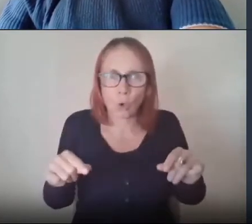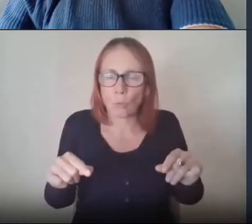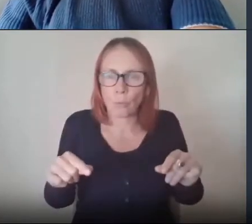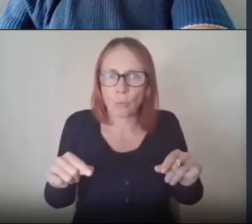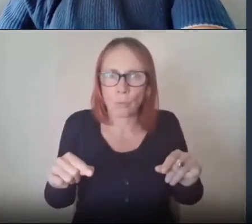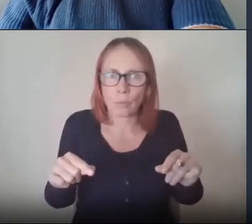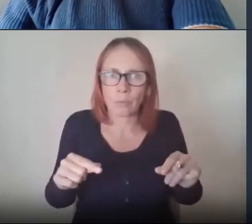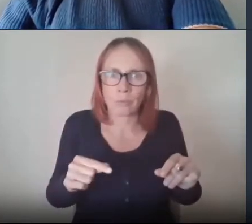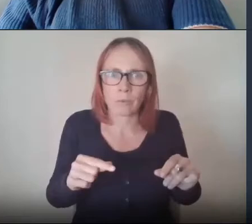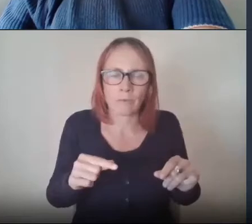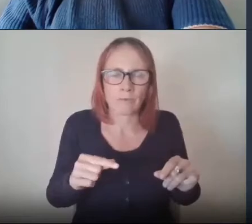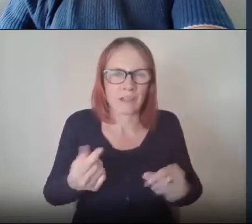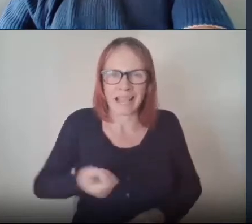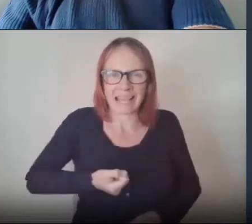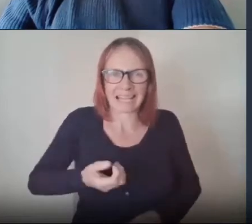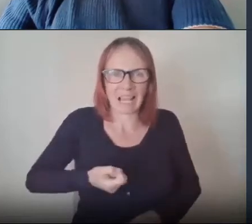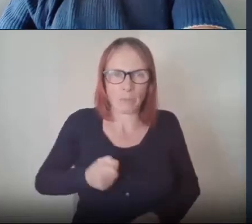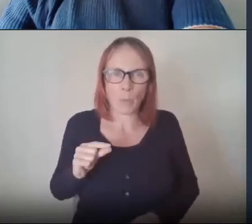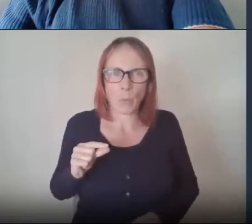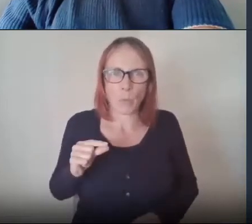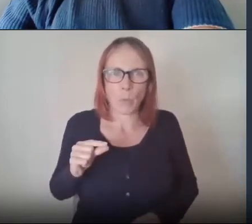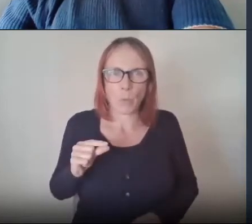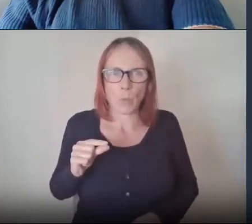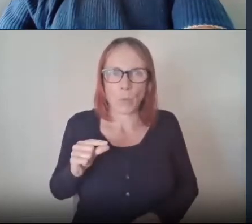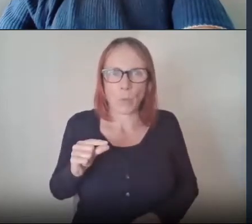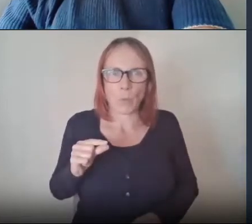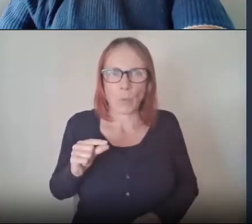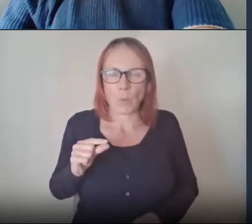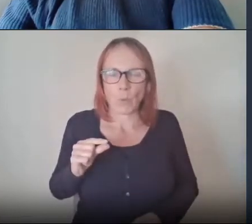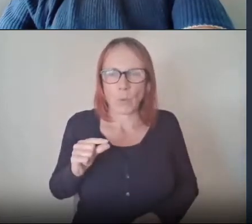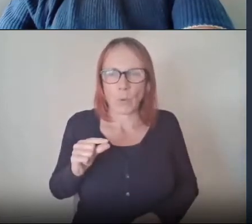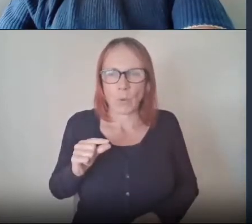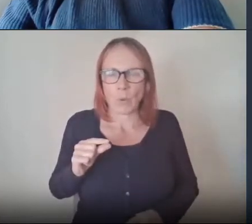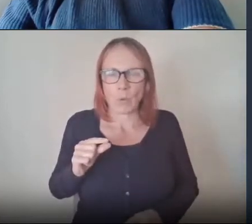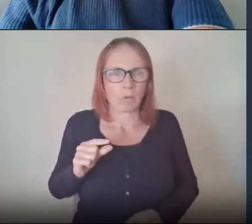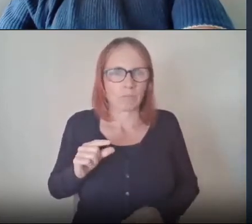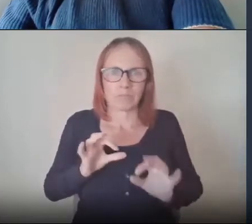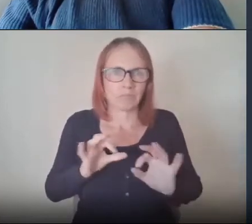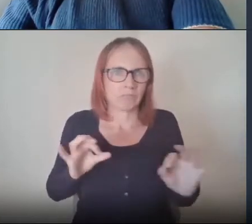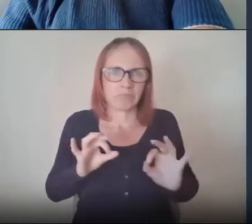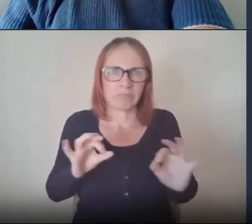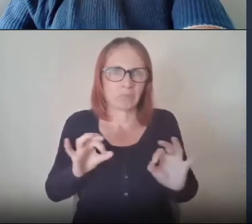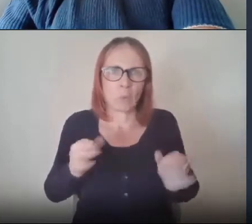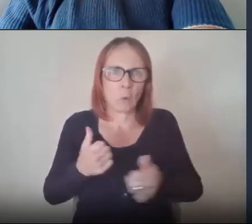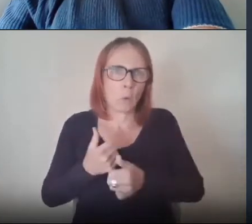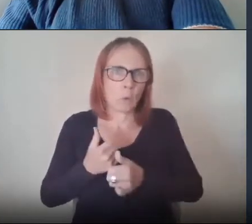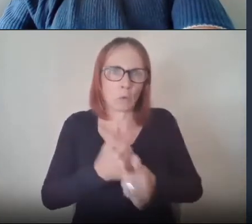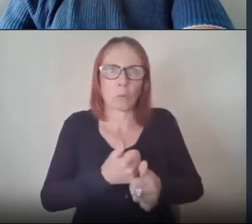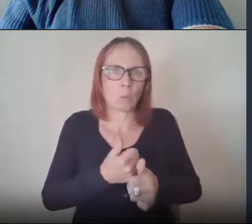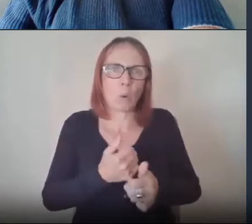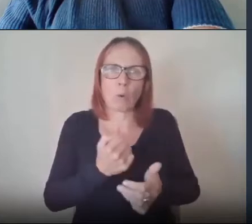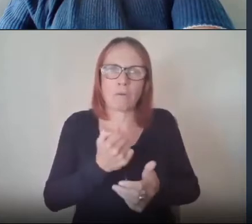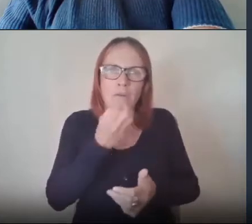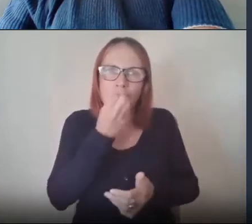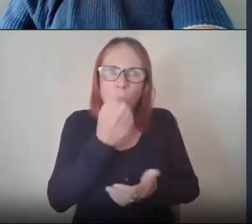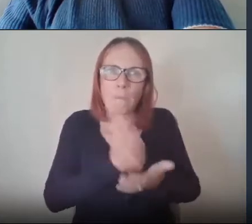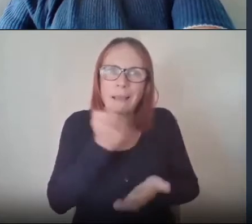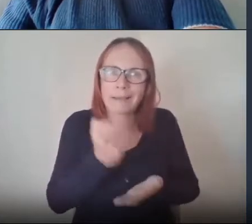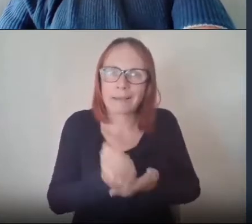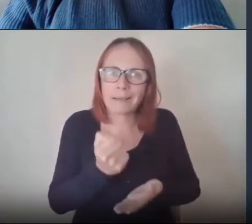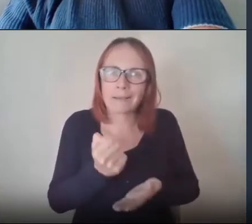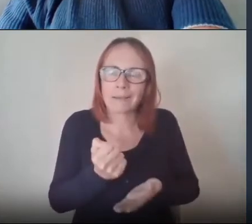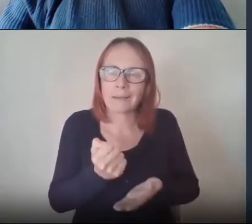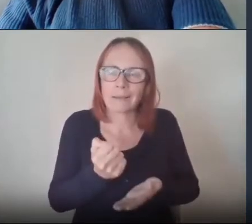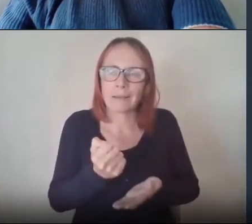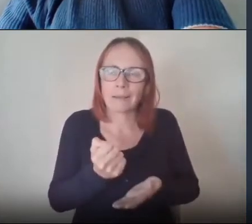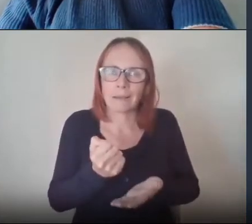that you had and you didn't necessarily qualify from support on the food bank that access